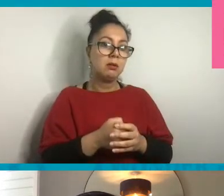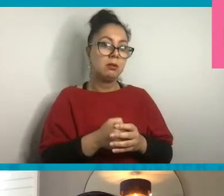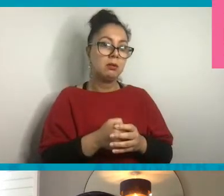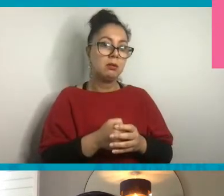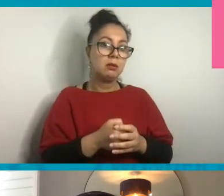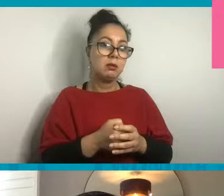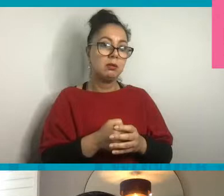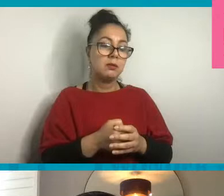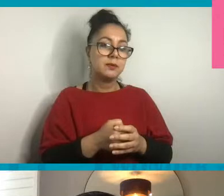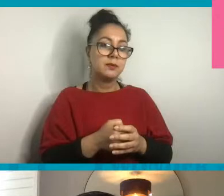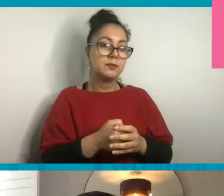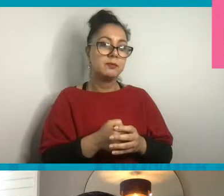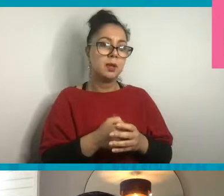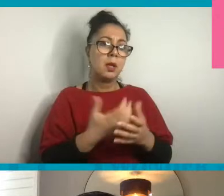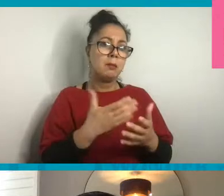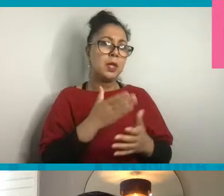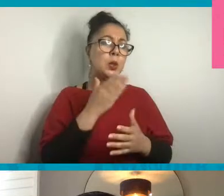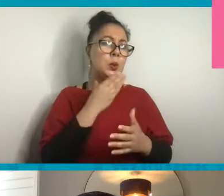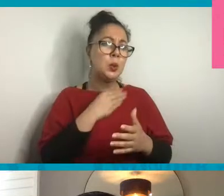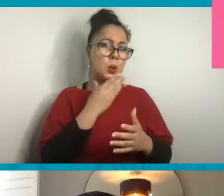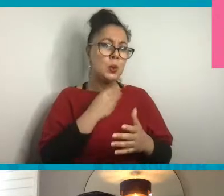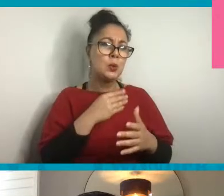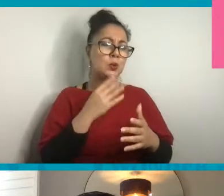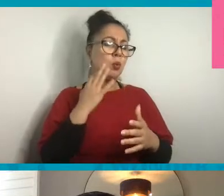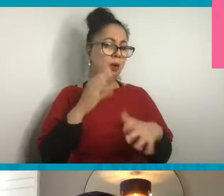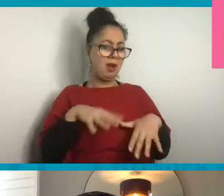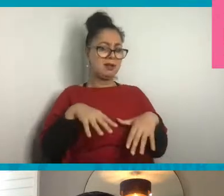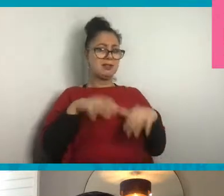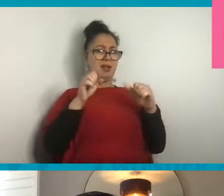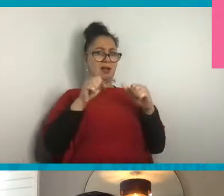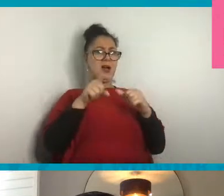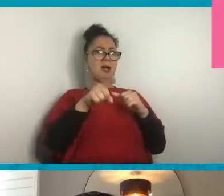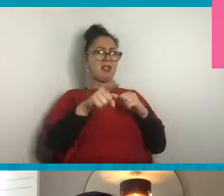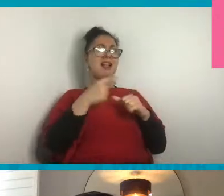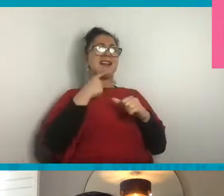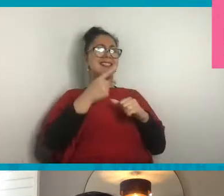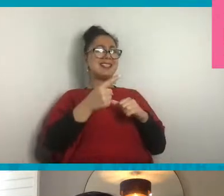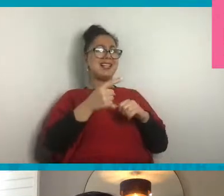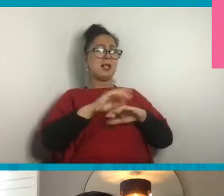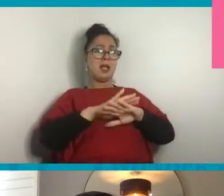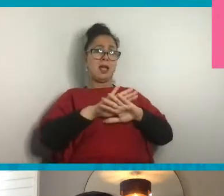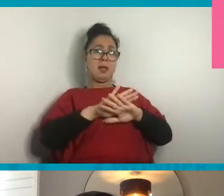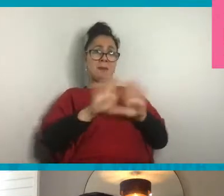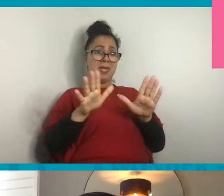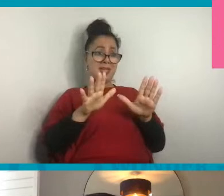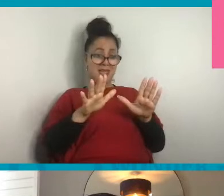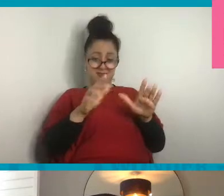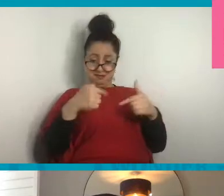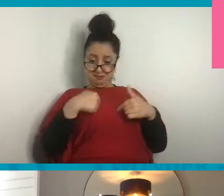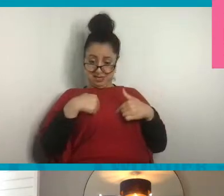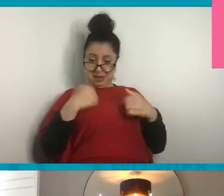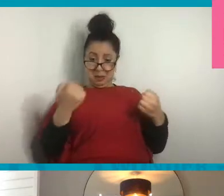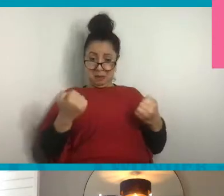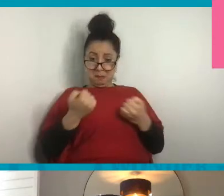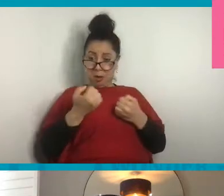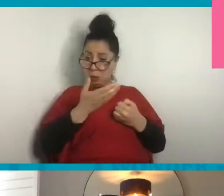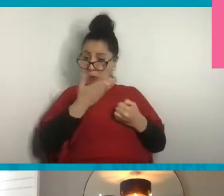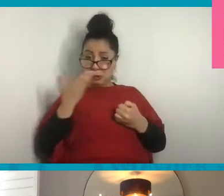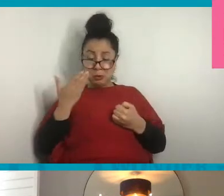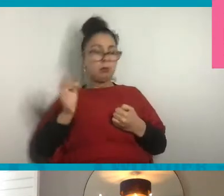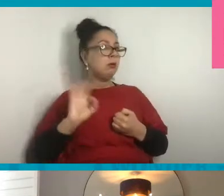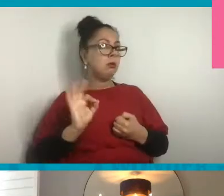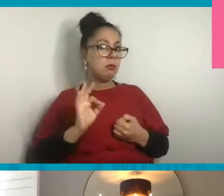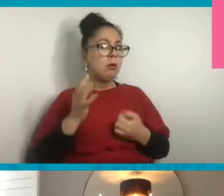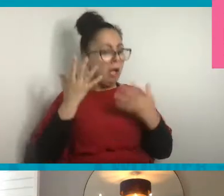in the piece that I showed at the start, I said, I am not powerless. There is something I can do